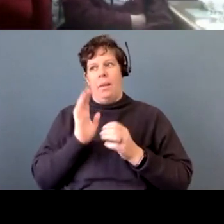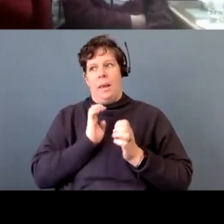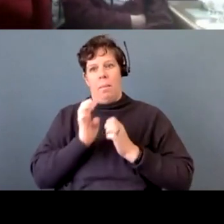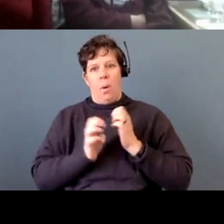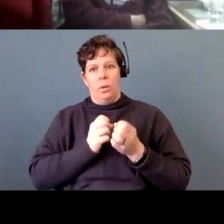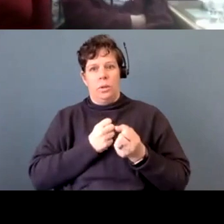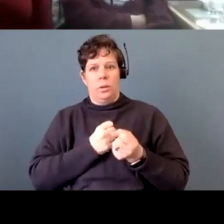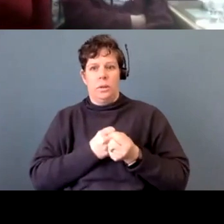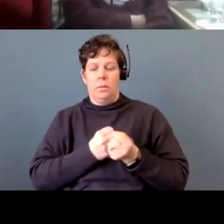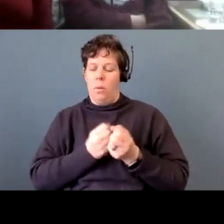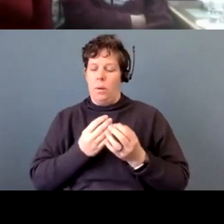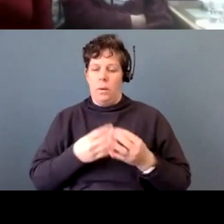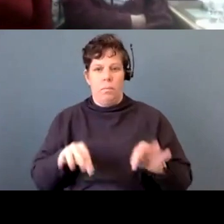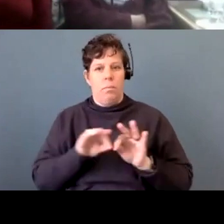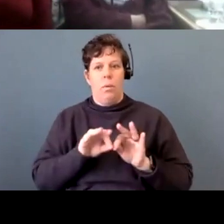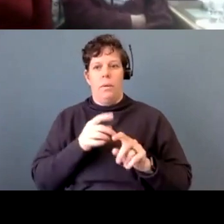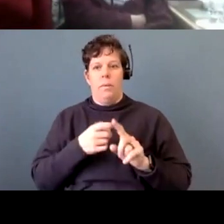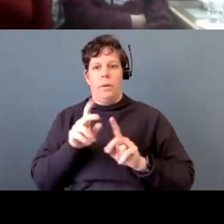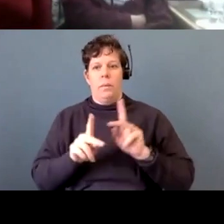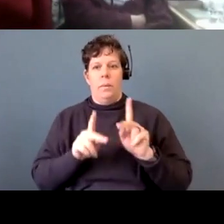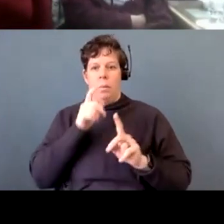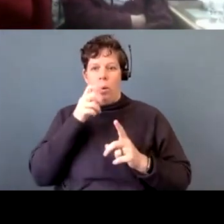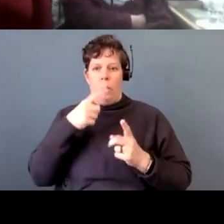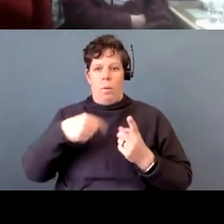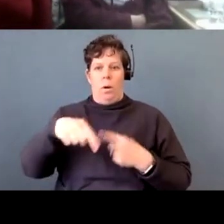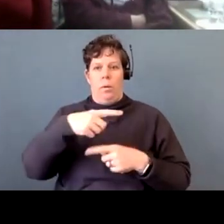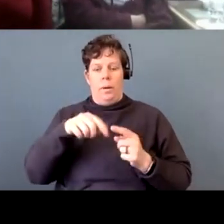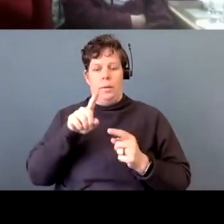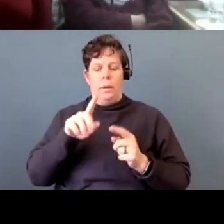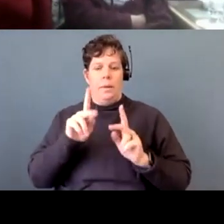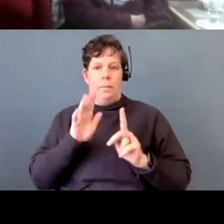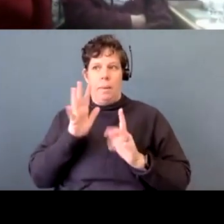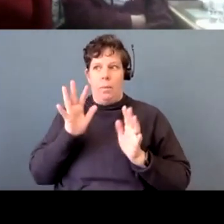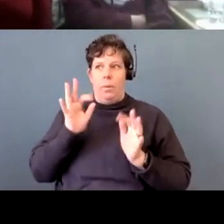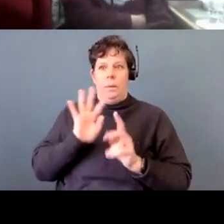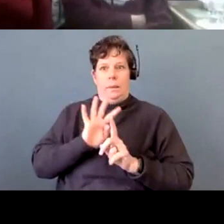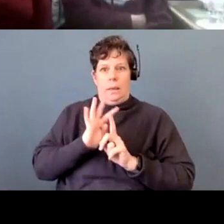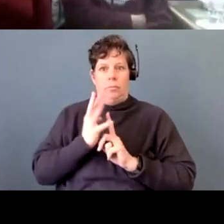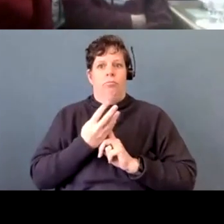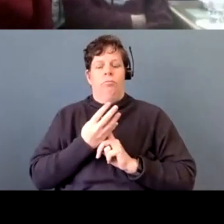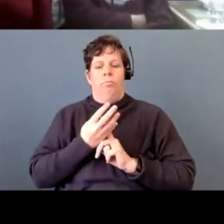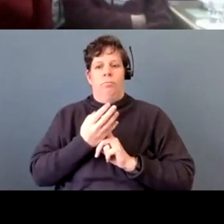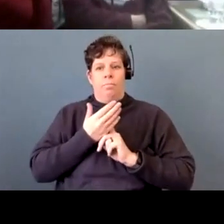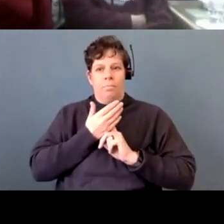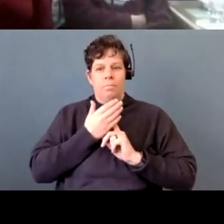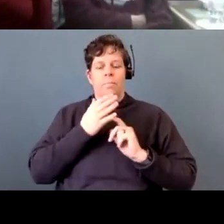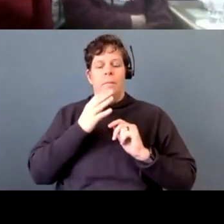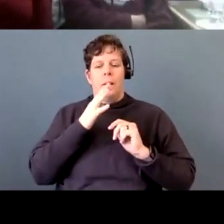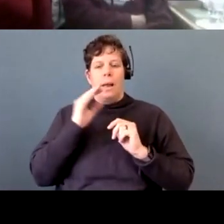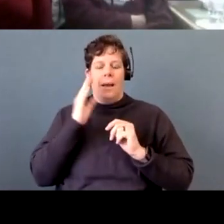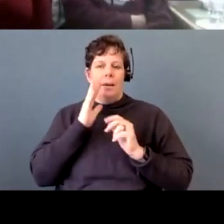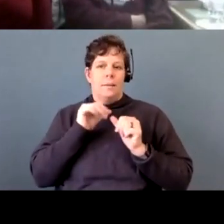important from the people that are around you and the people that you surround yourself with. Um, it's just maintaining that support